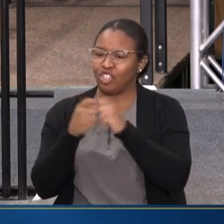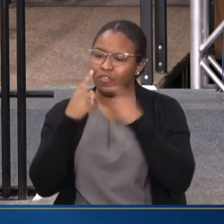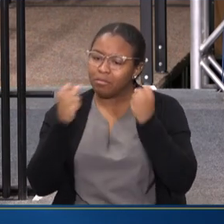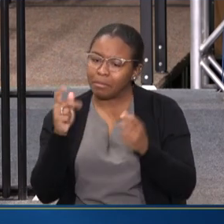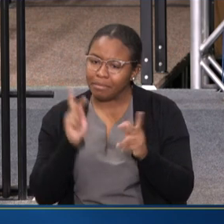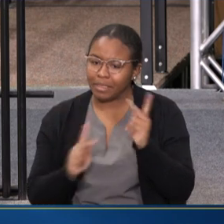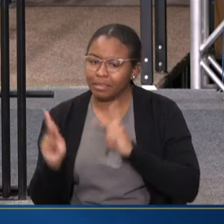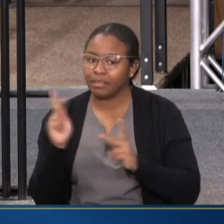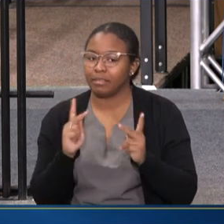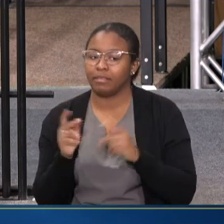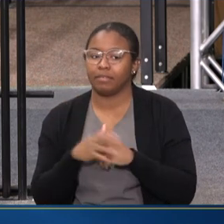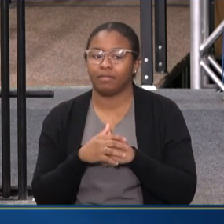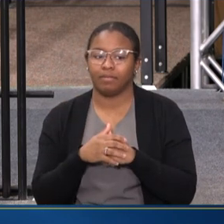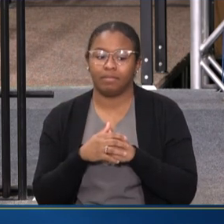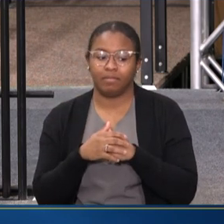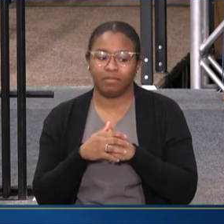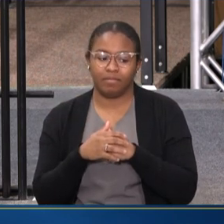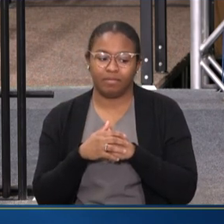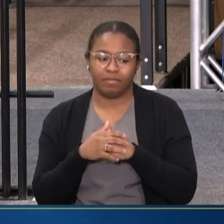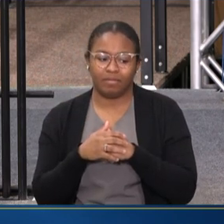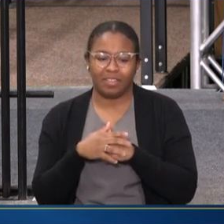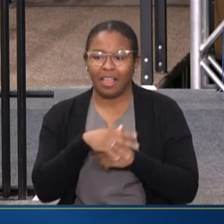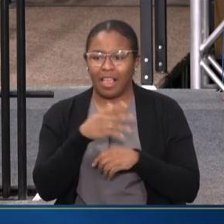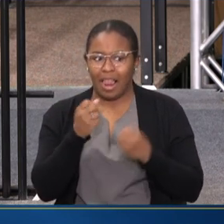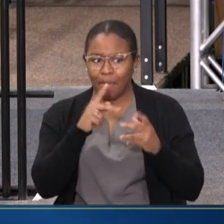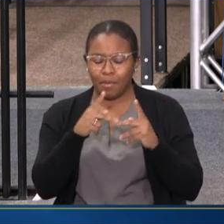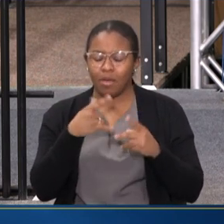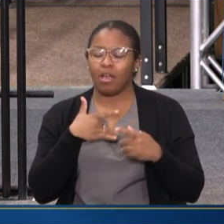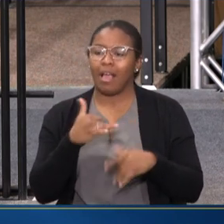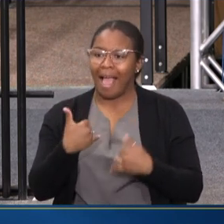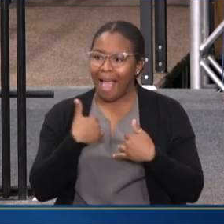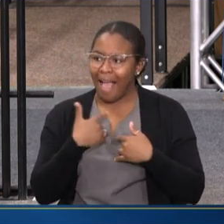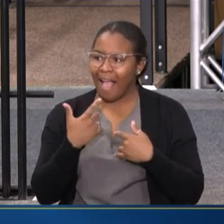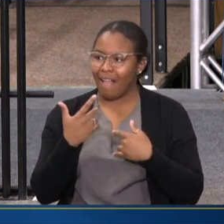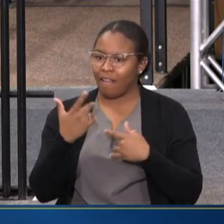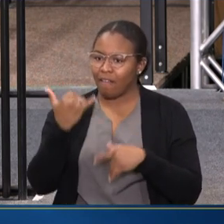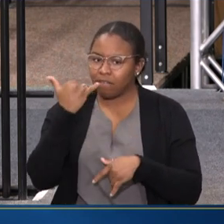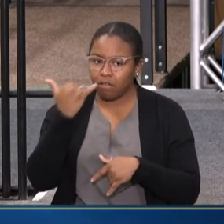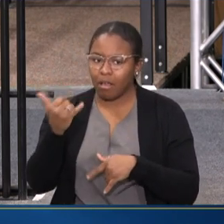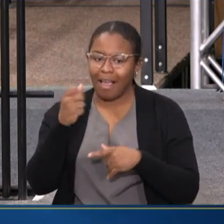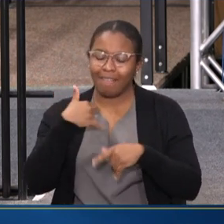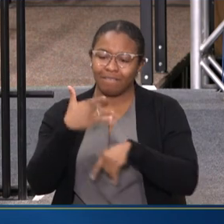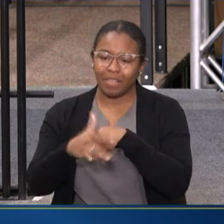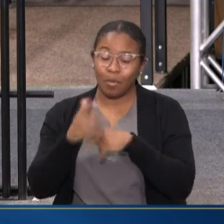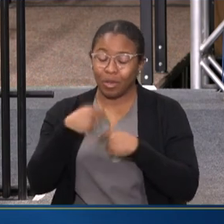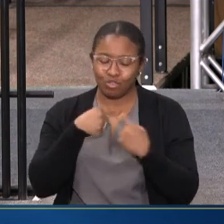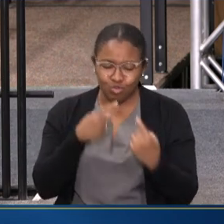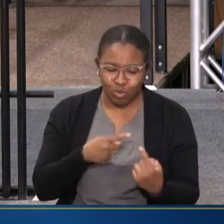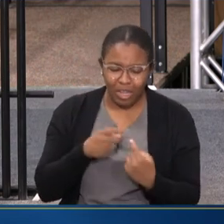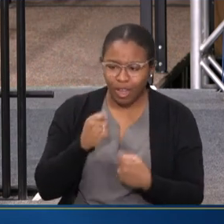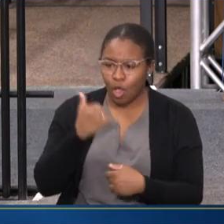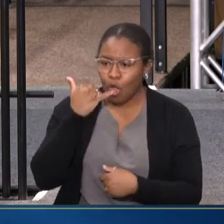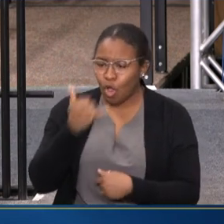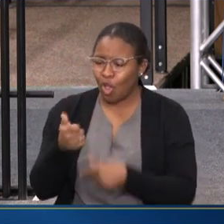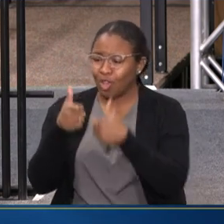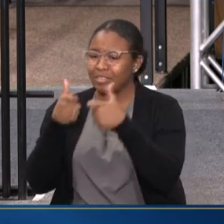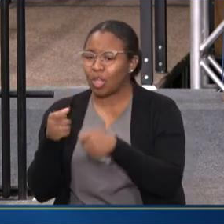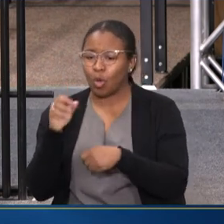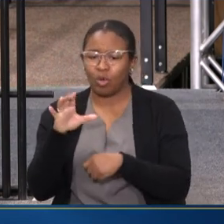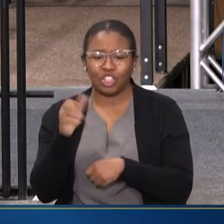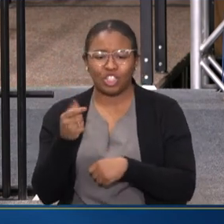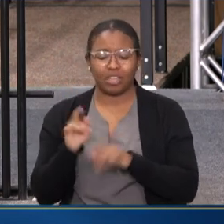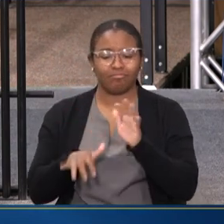PEOPLE IN TERMS OF BEING ABLE TO HAVE A LINE THAT'S AVAILABLE WHEN PEOPLE ARE STRUGGLING. PEOPLE CAN CALL, TEXT, OR CHAT,